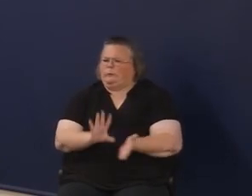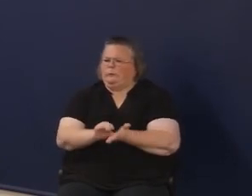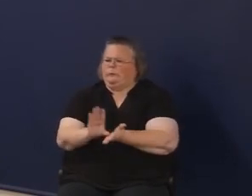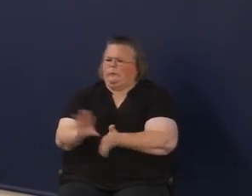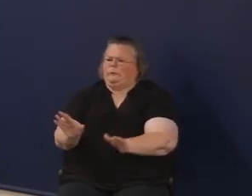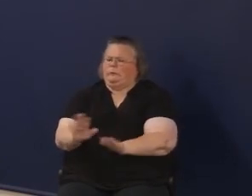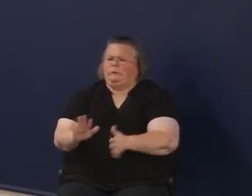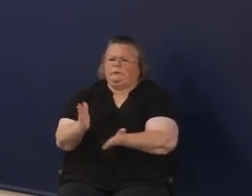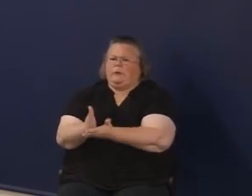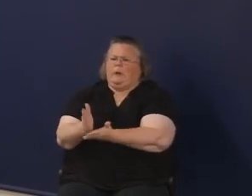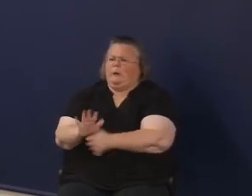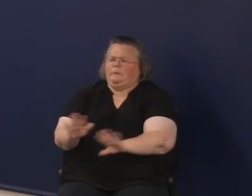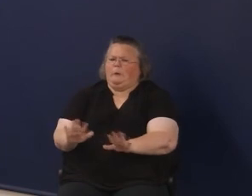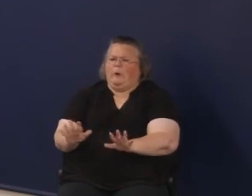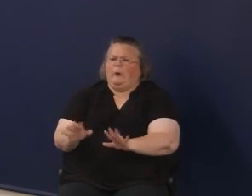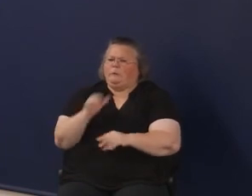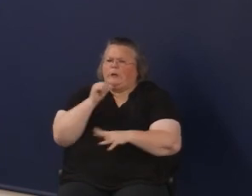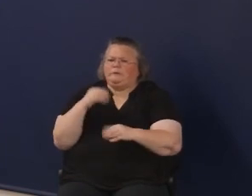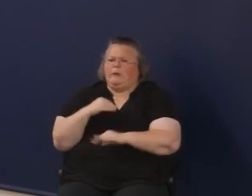this.